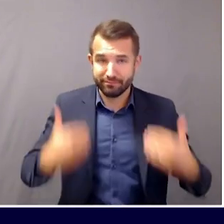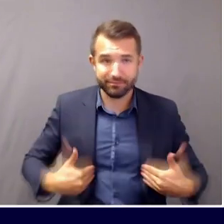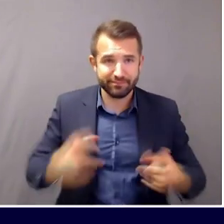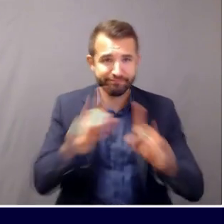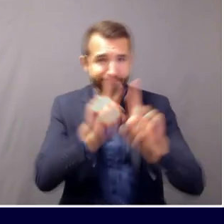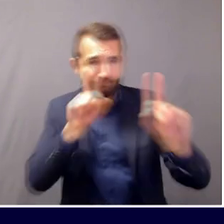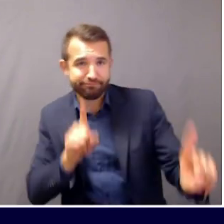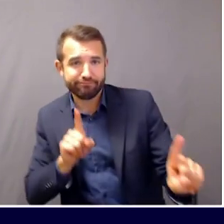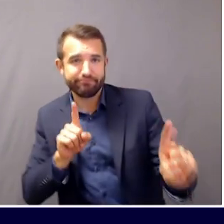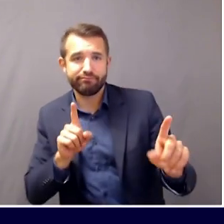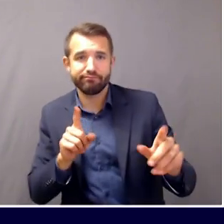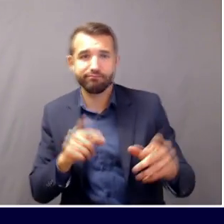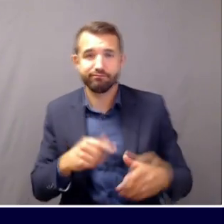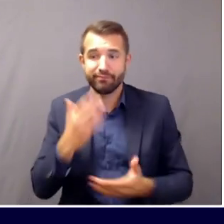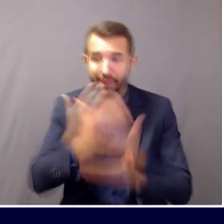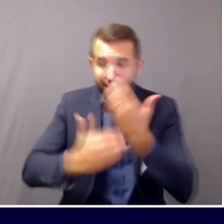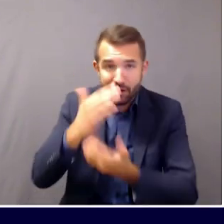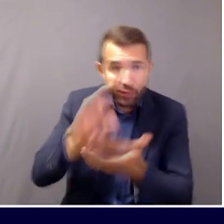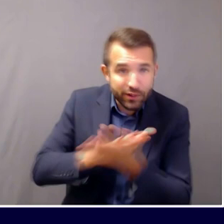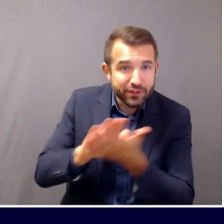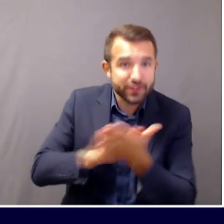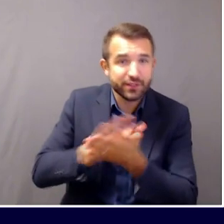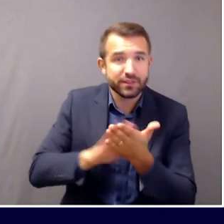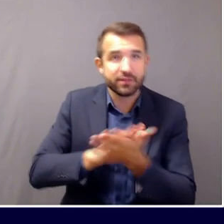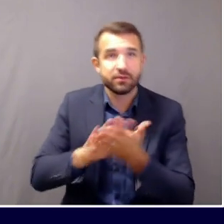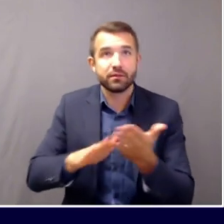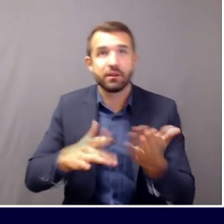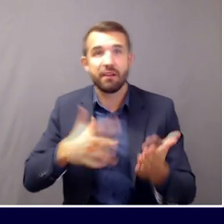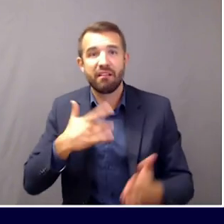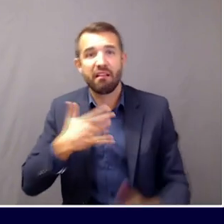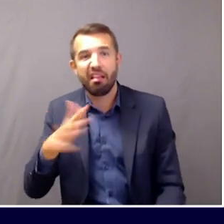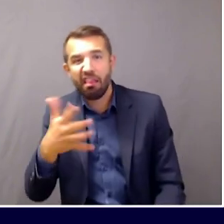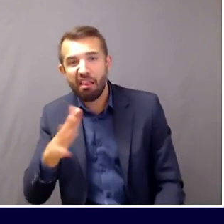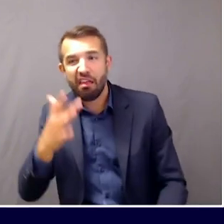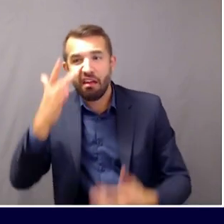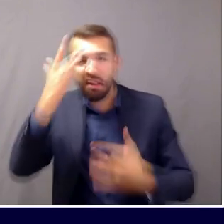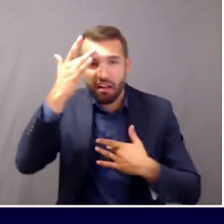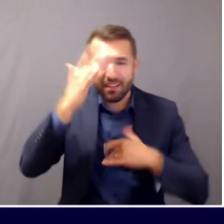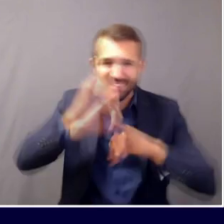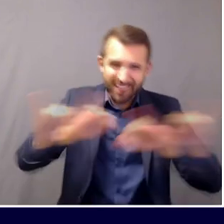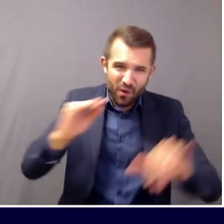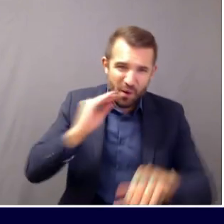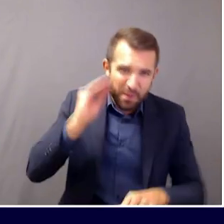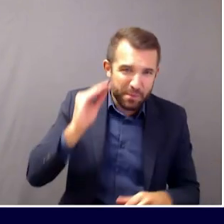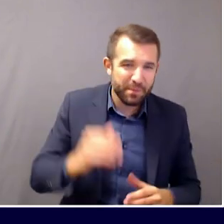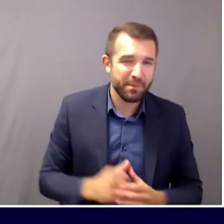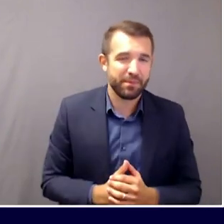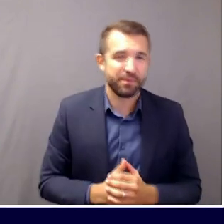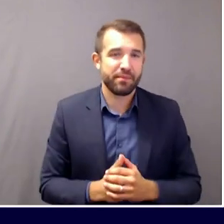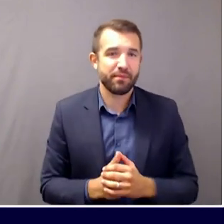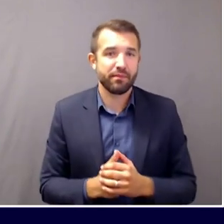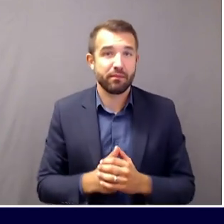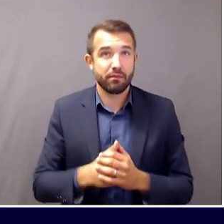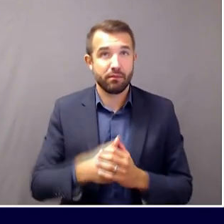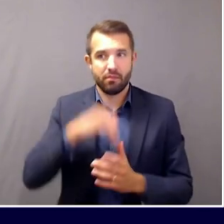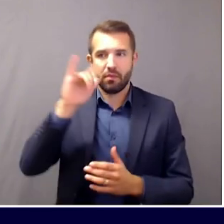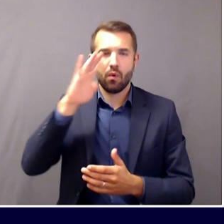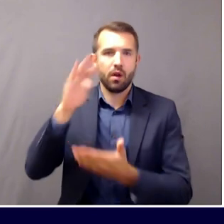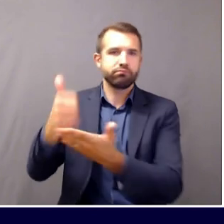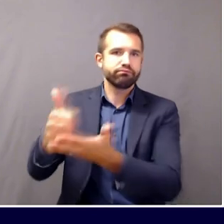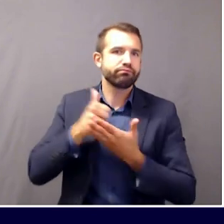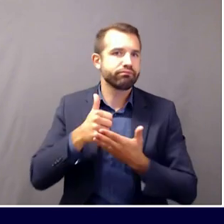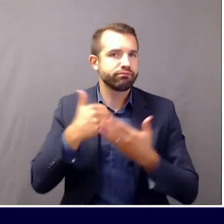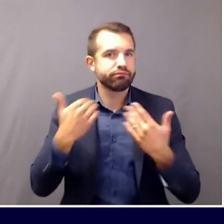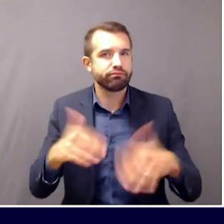another, continuing to stay home if you're not feeling well, continuing all of the good healthful behaviors that have brought our numbers